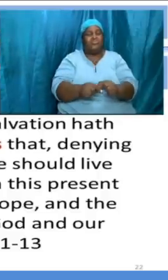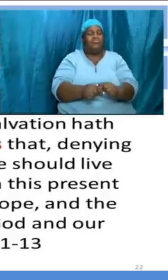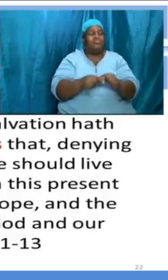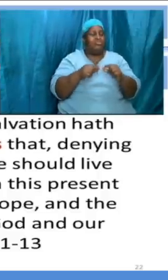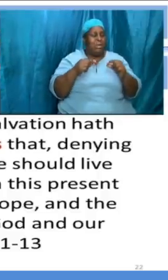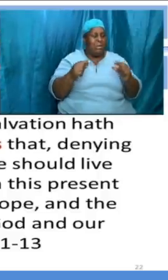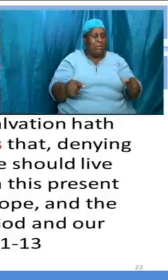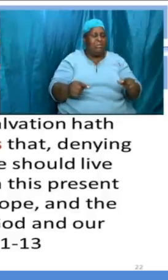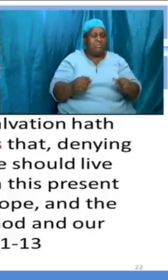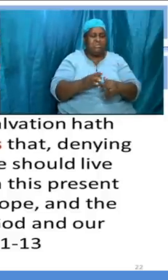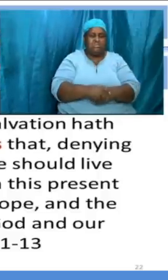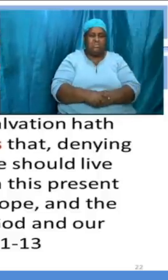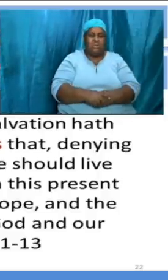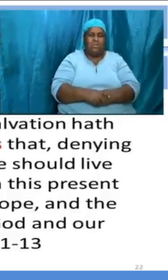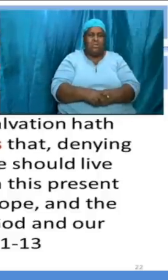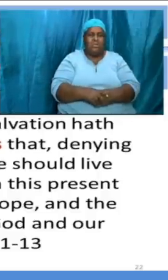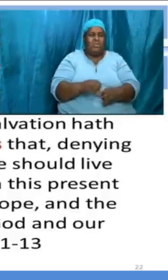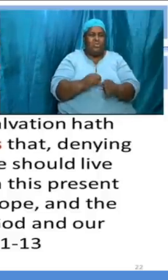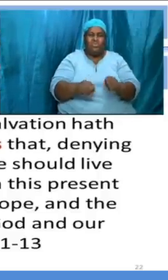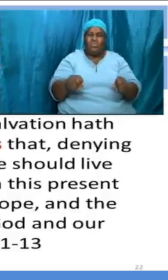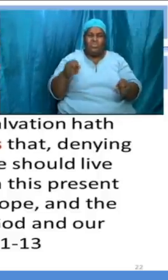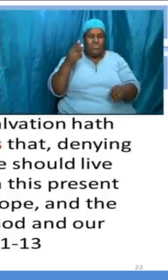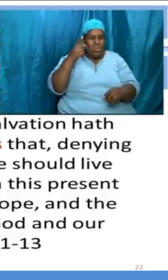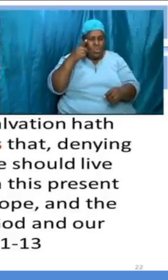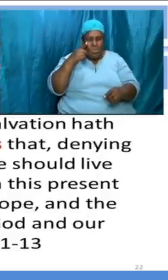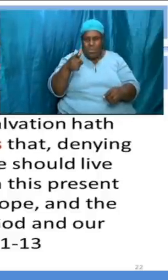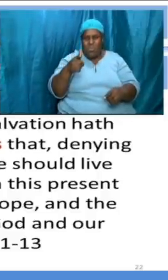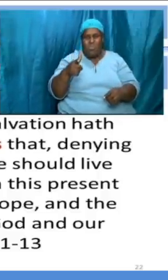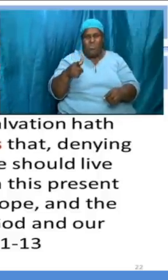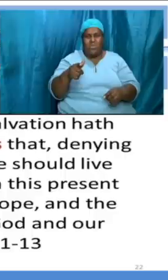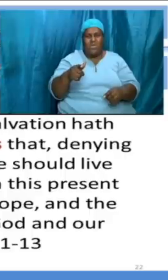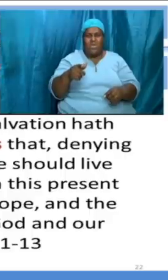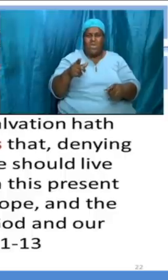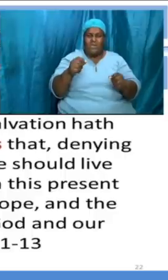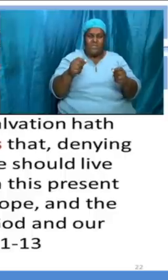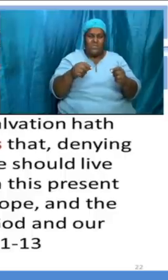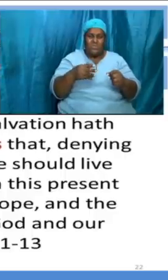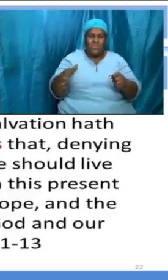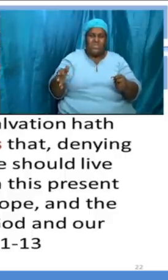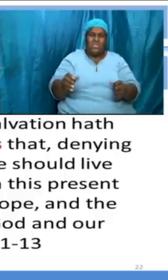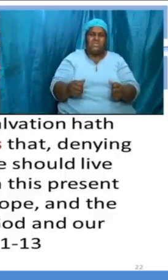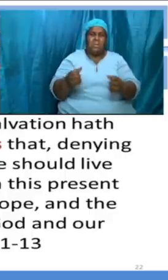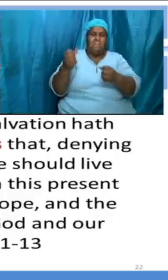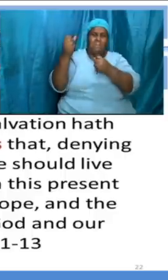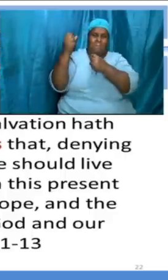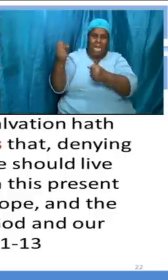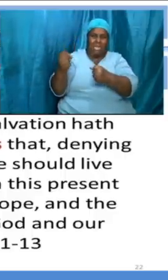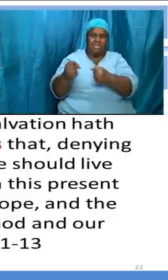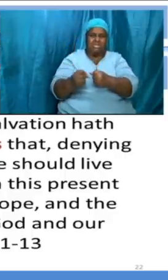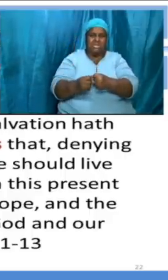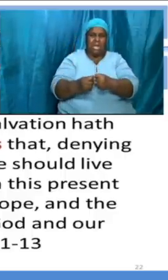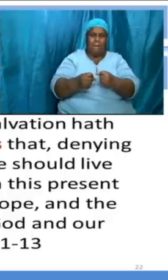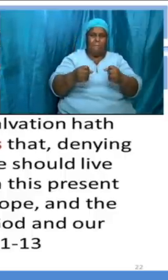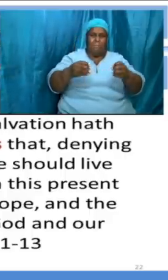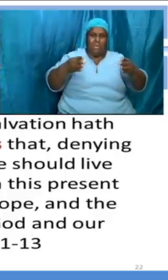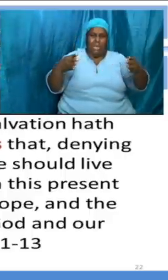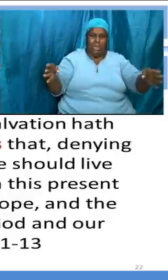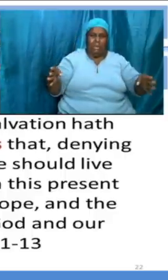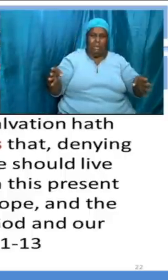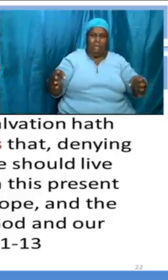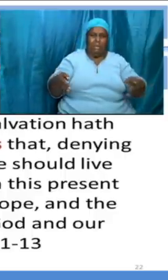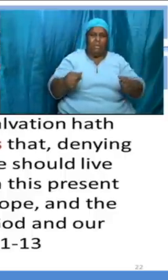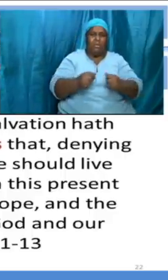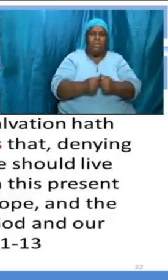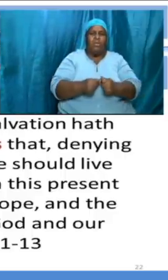mighty and and big and that will usher you into that place where if the trumpet sounds you're